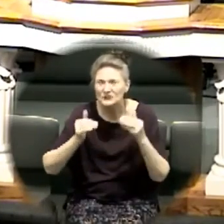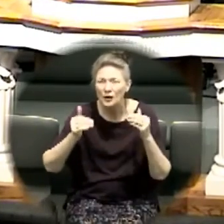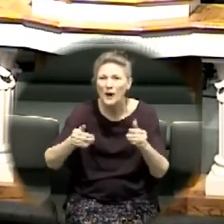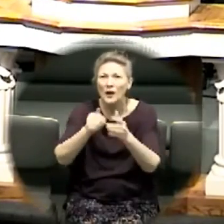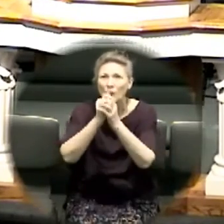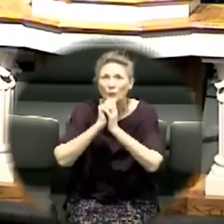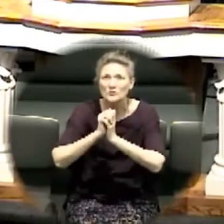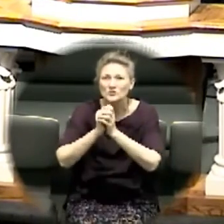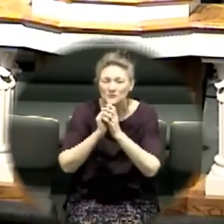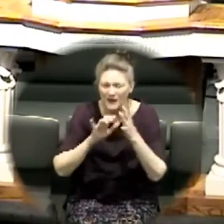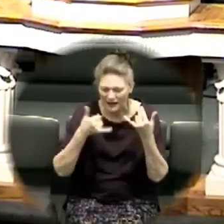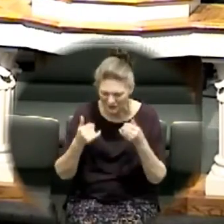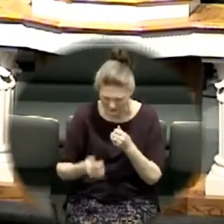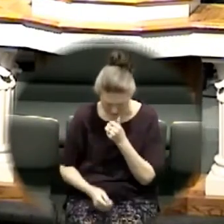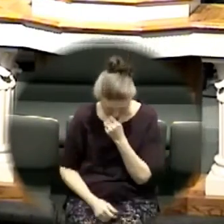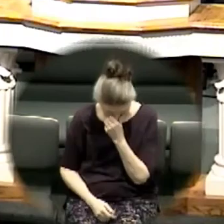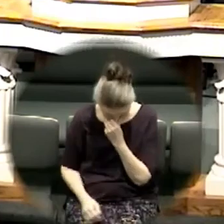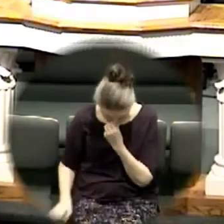and worship now